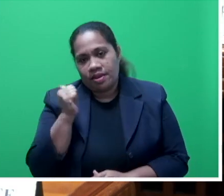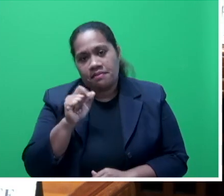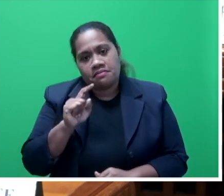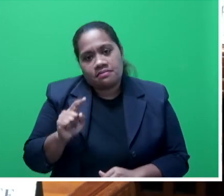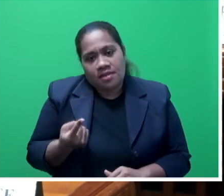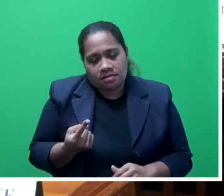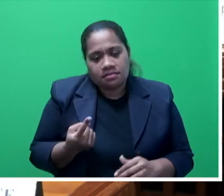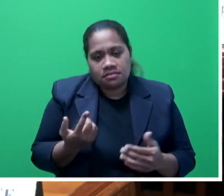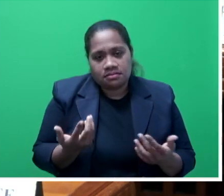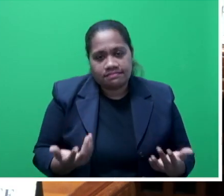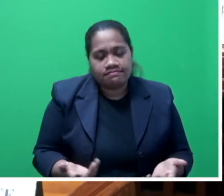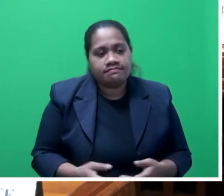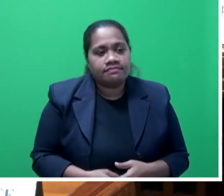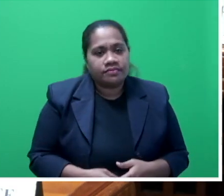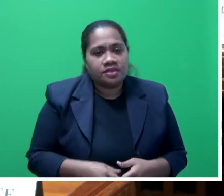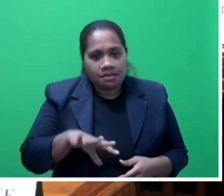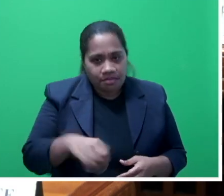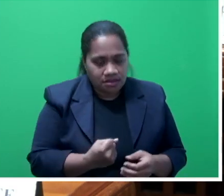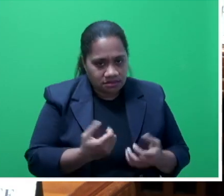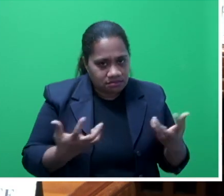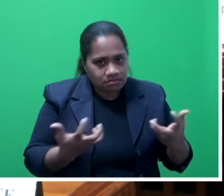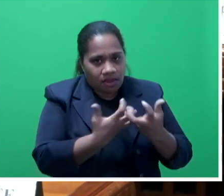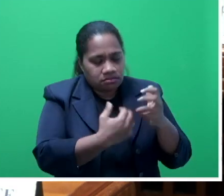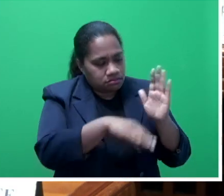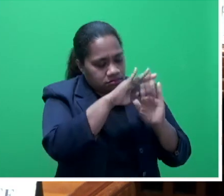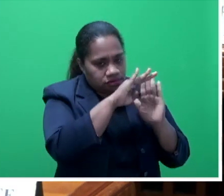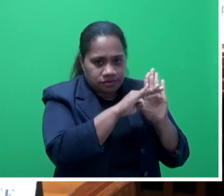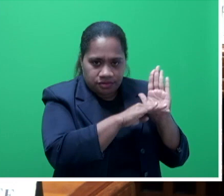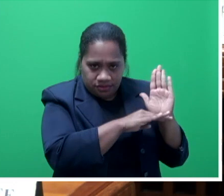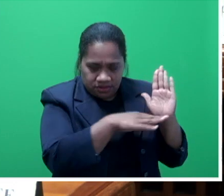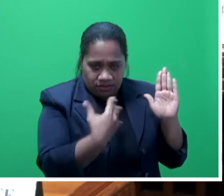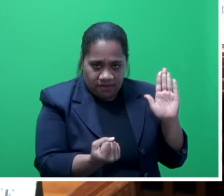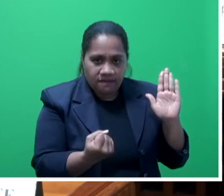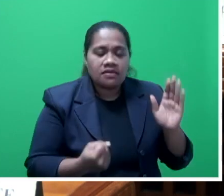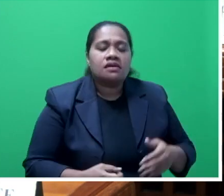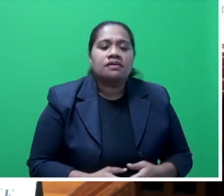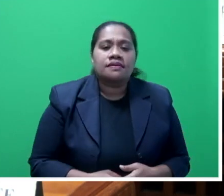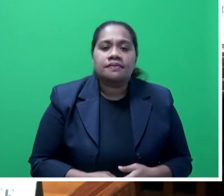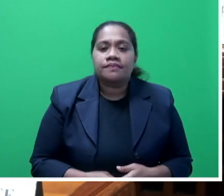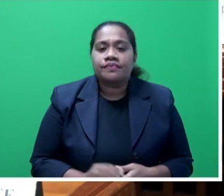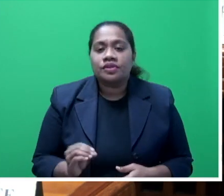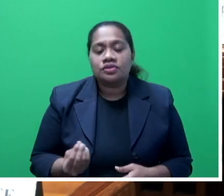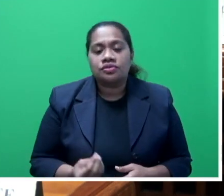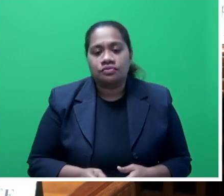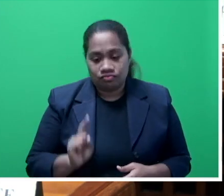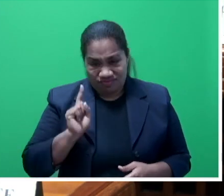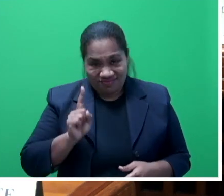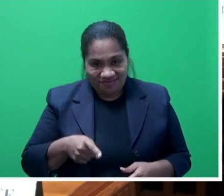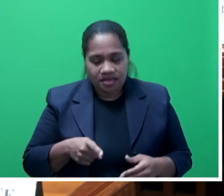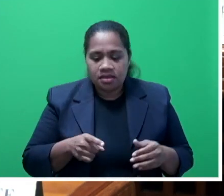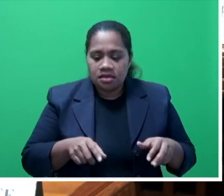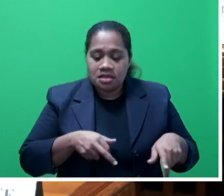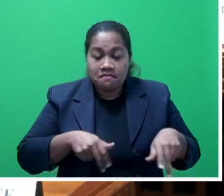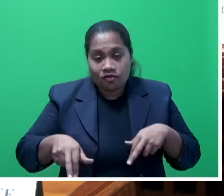subject to all the protocols that are in place, Mr Speaker sir. So that's the movement that is